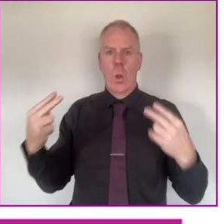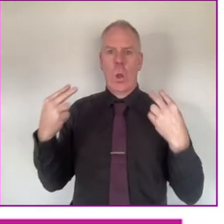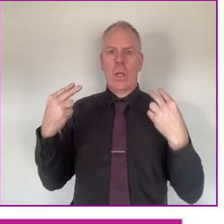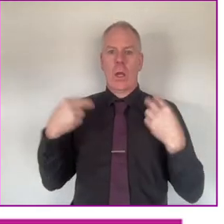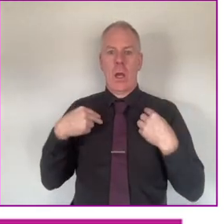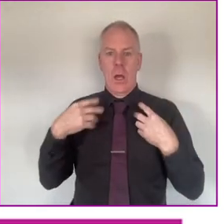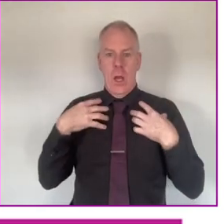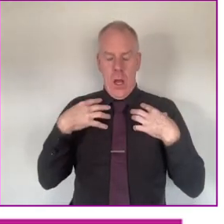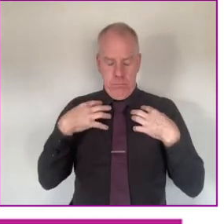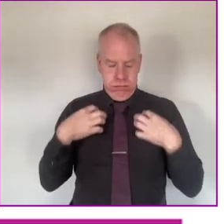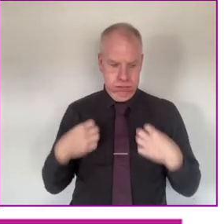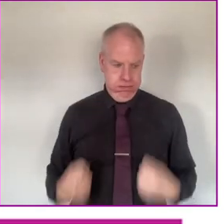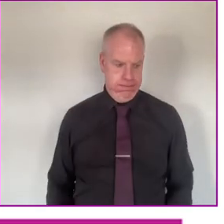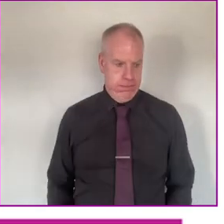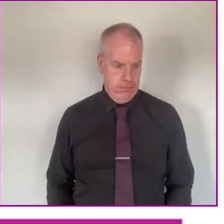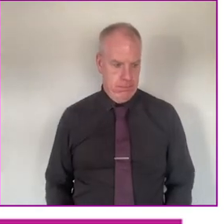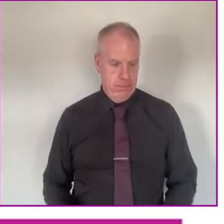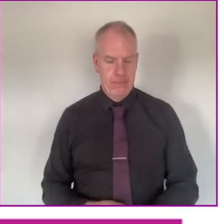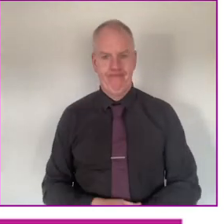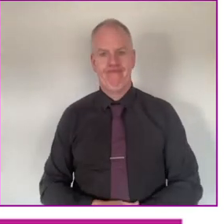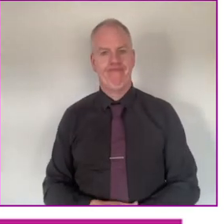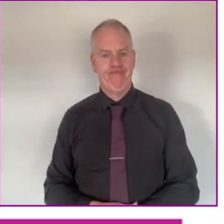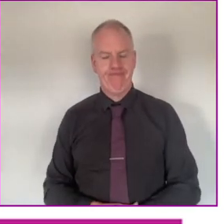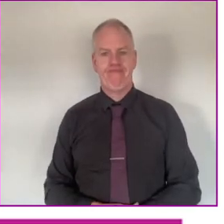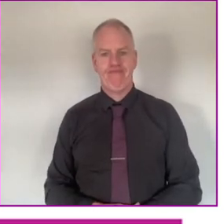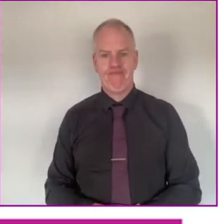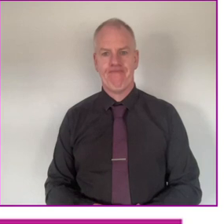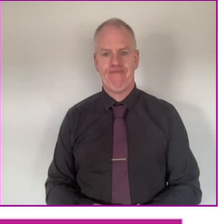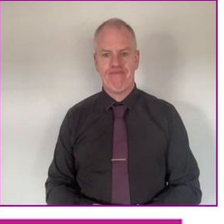Everybody was looking at me. I wanted the ground to open up and swallow me.